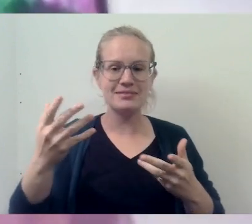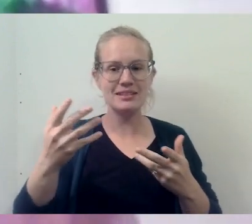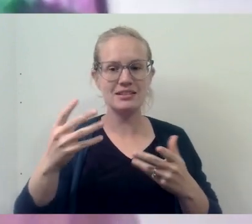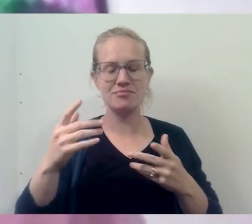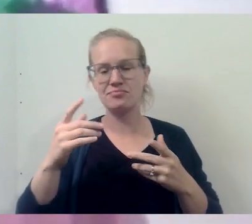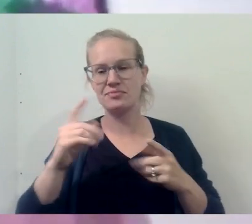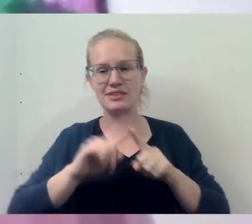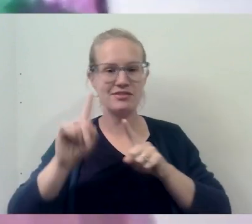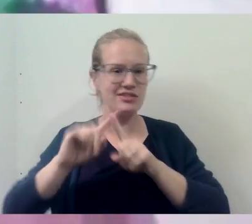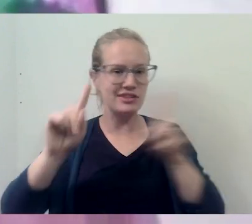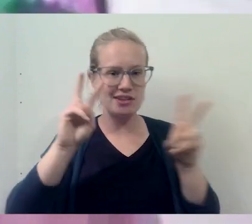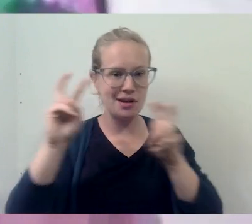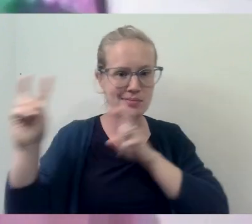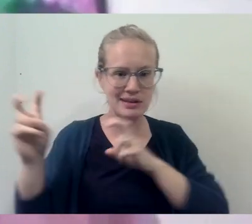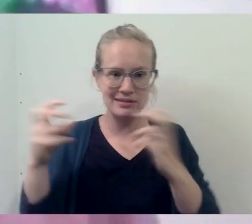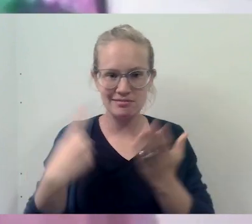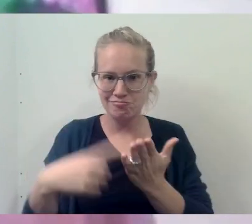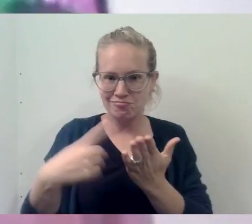host of different topics.